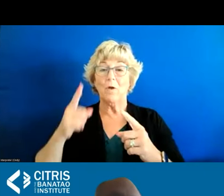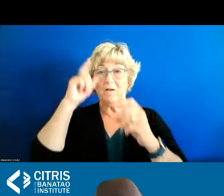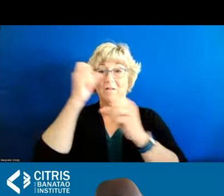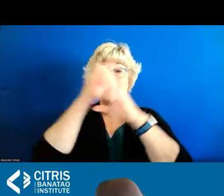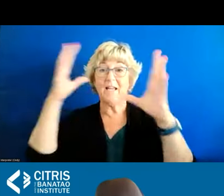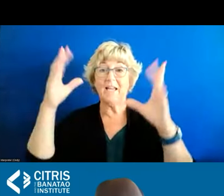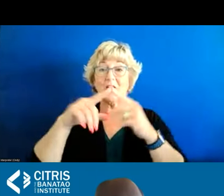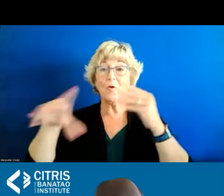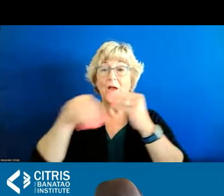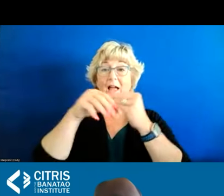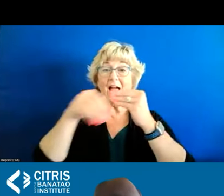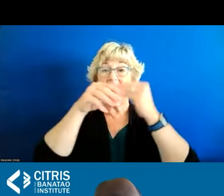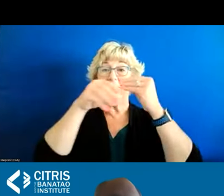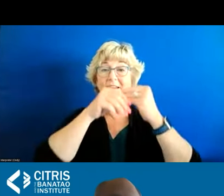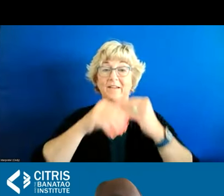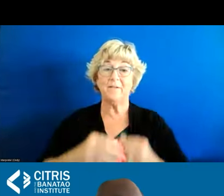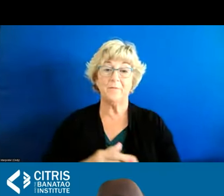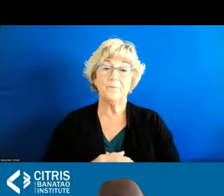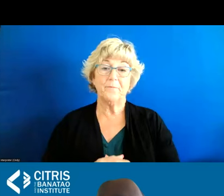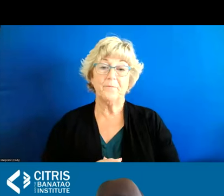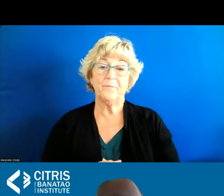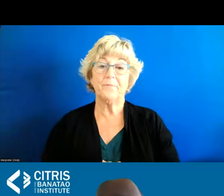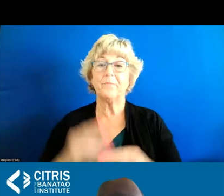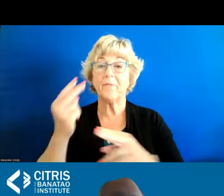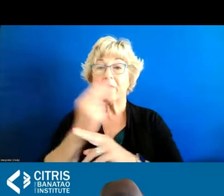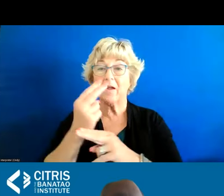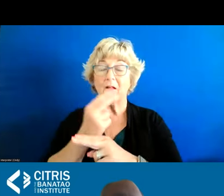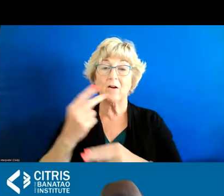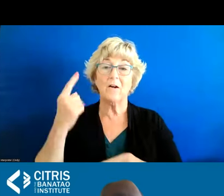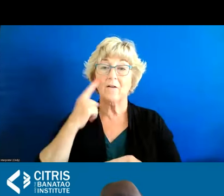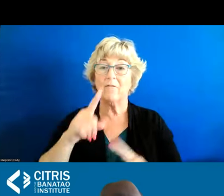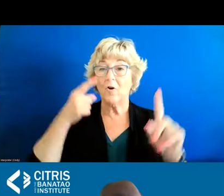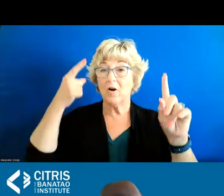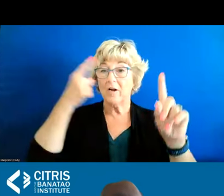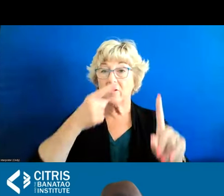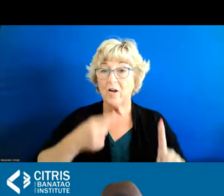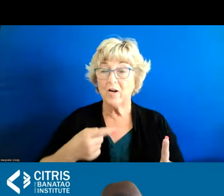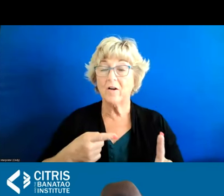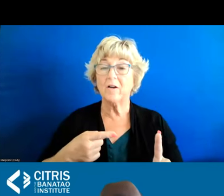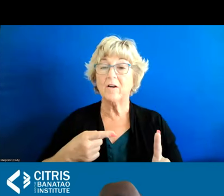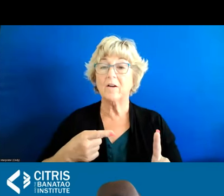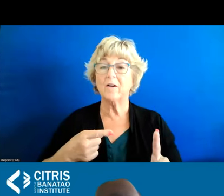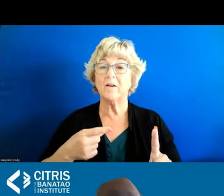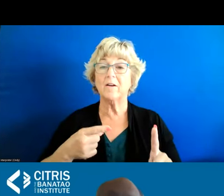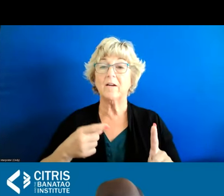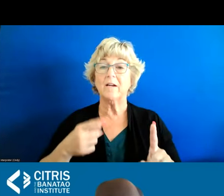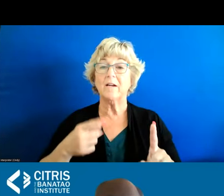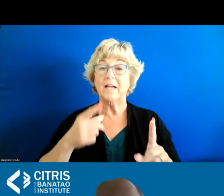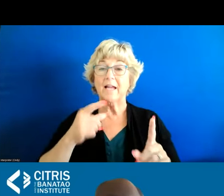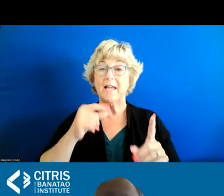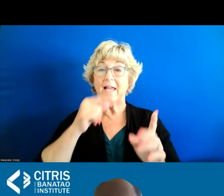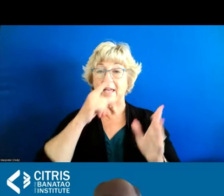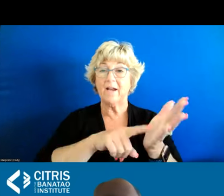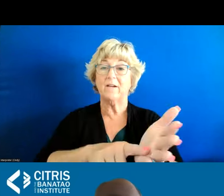them being expanded and that they would be used for both setting targets benchmarks and tracking progress